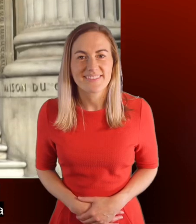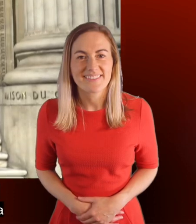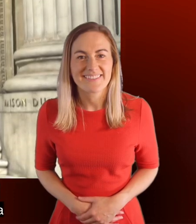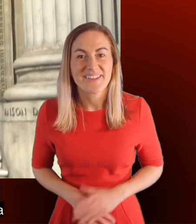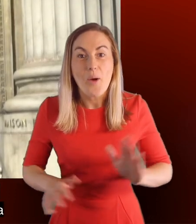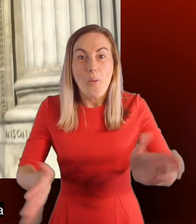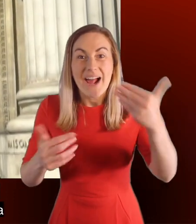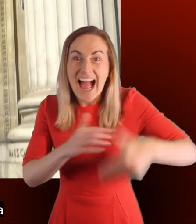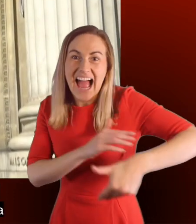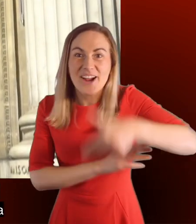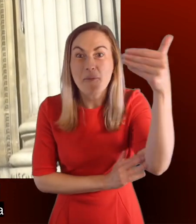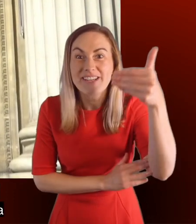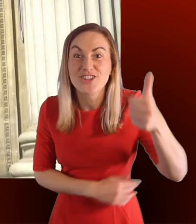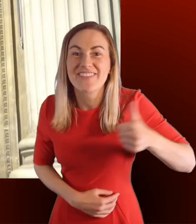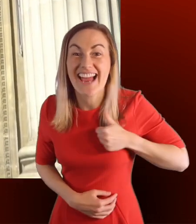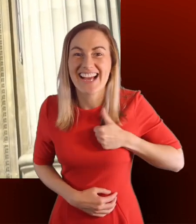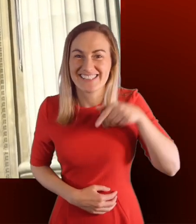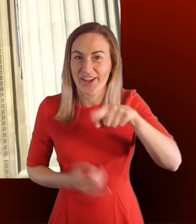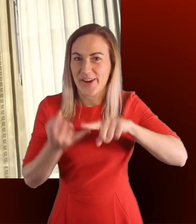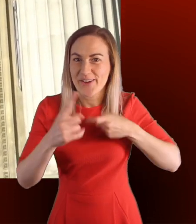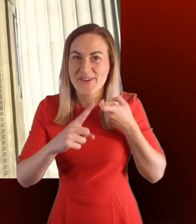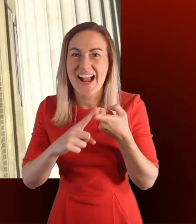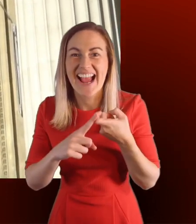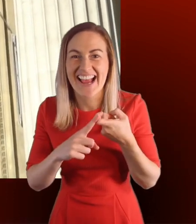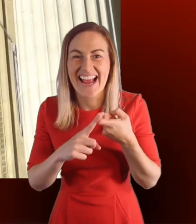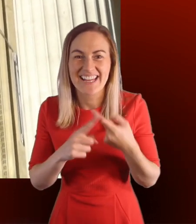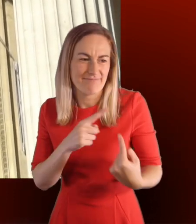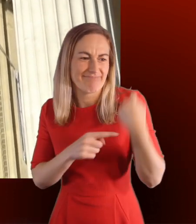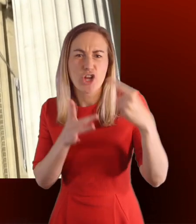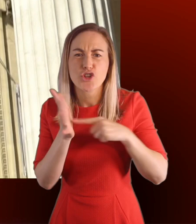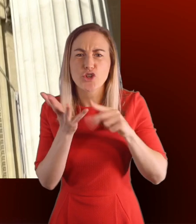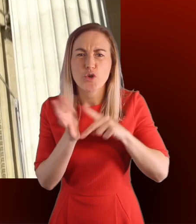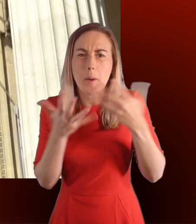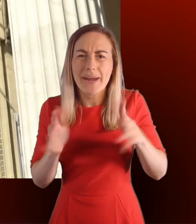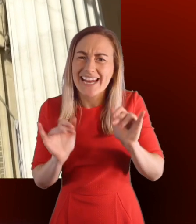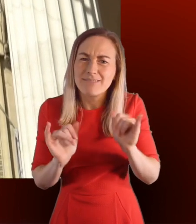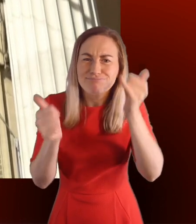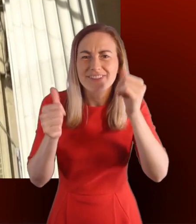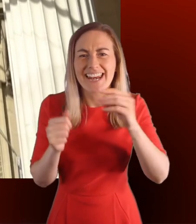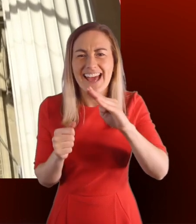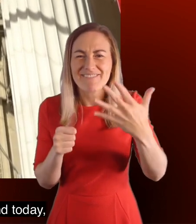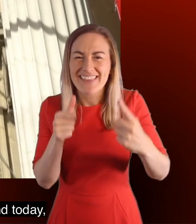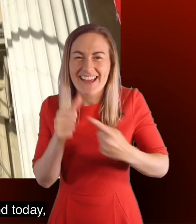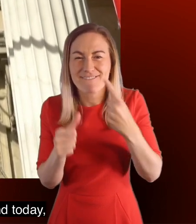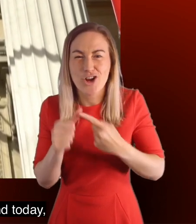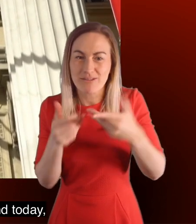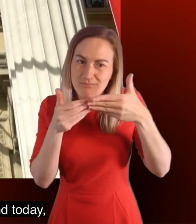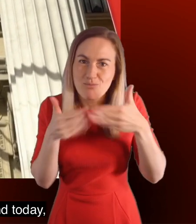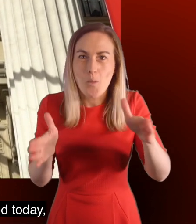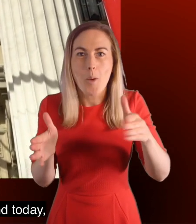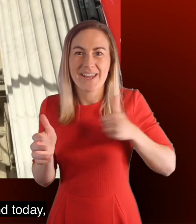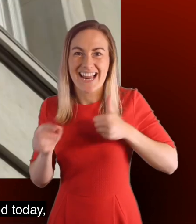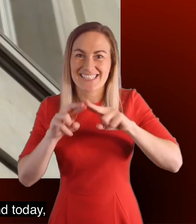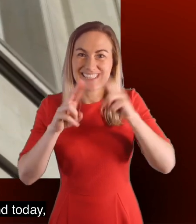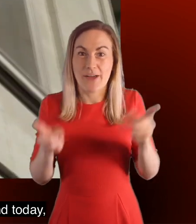Welcome to the High Commission of Canada in the United Kingdom. In June we celebrated the 95th anniversary of the opening of Canada